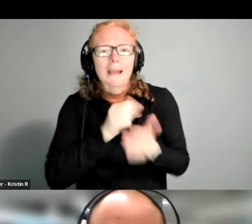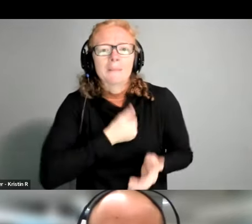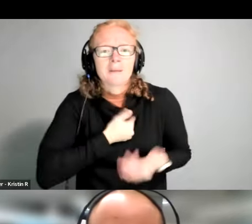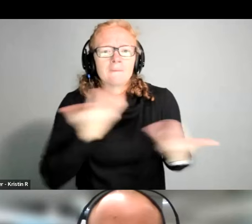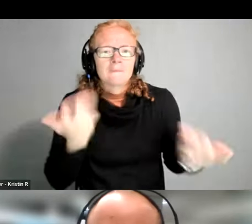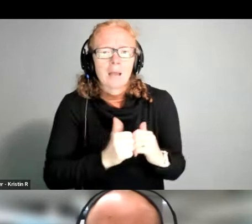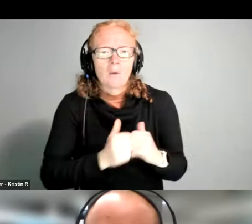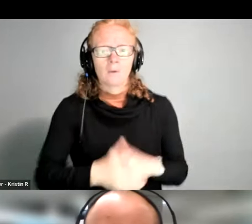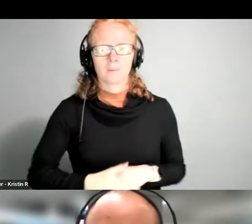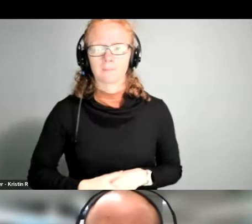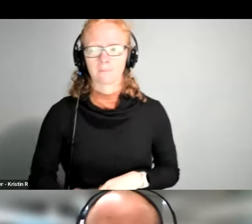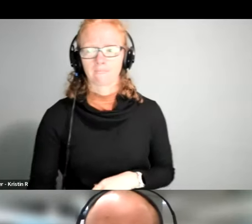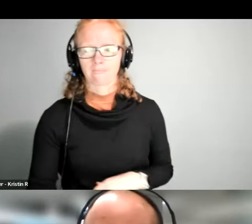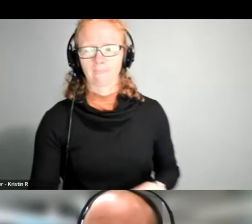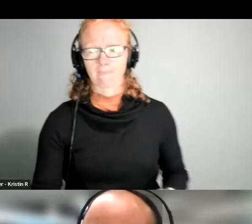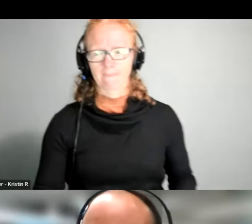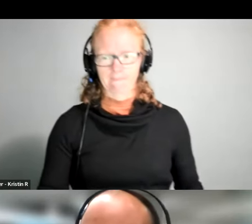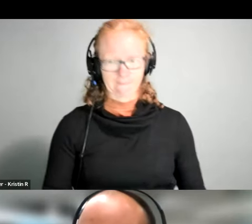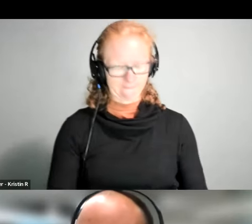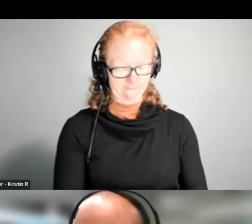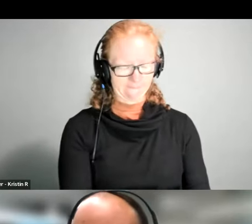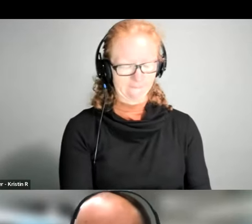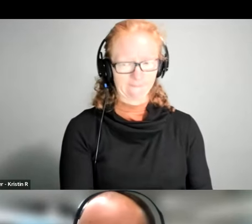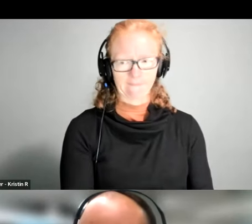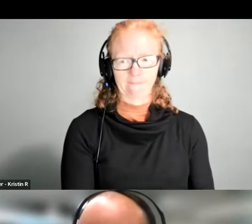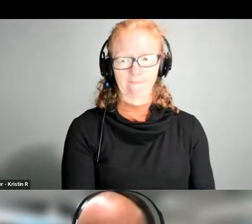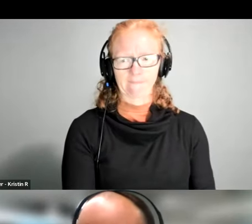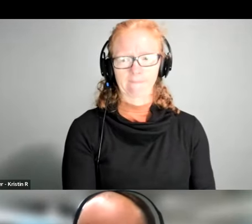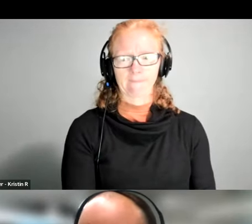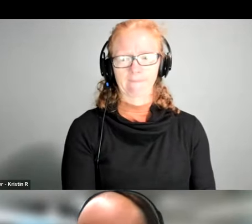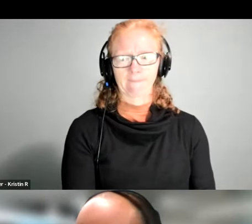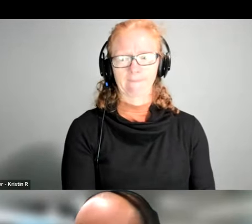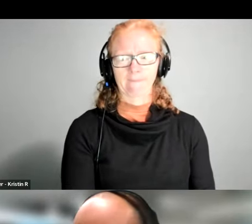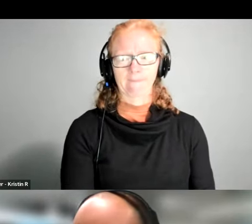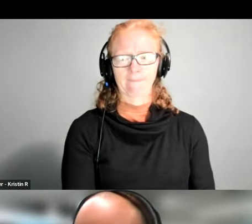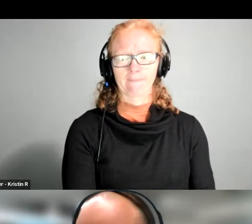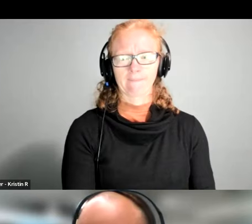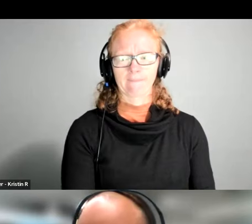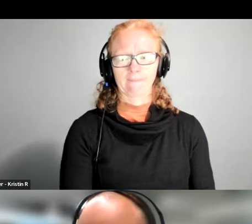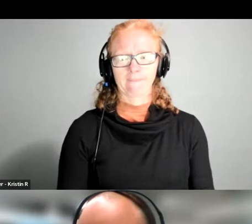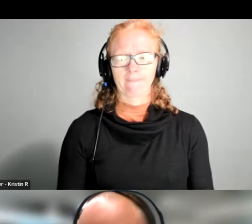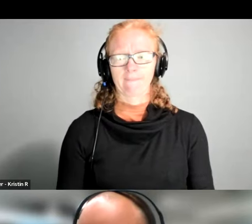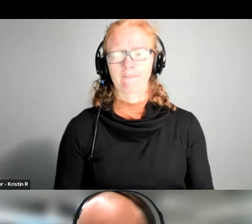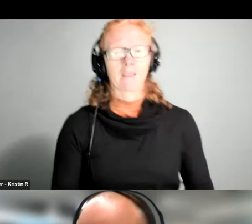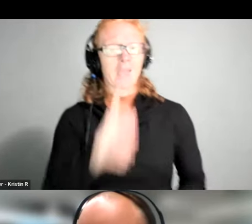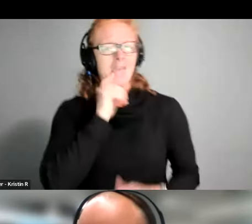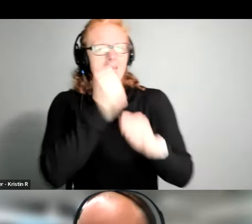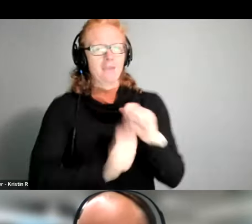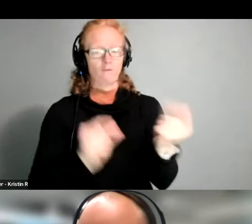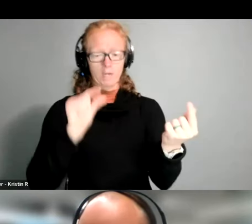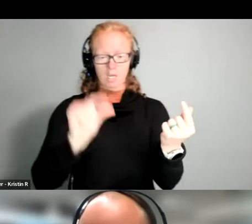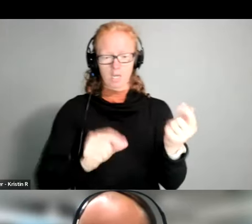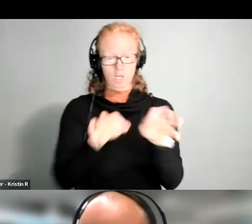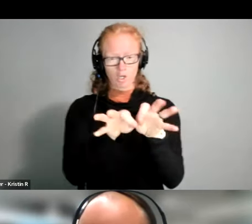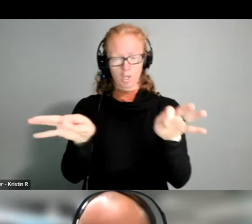so it'll be so every every transaction will be shown there as a transaction so you'll be able to see how many